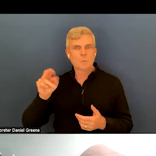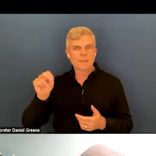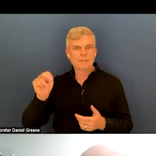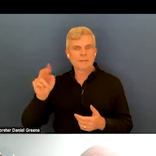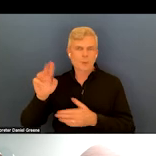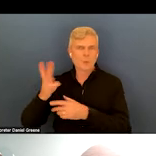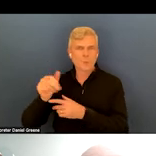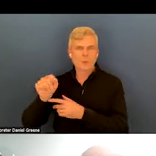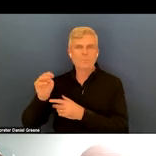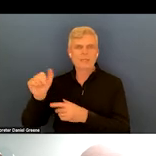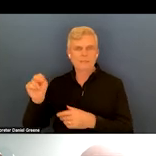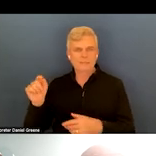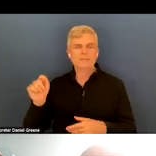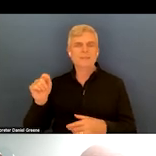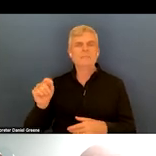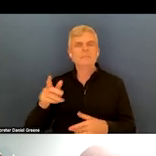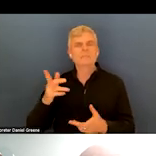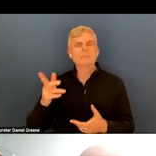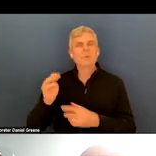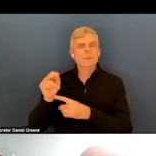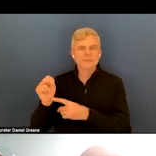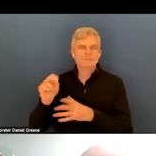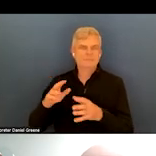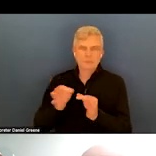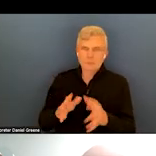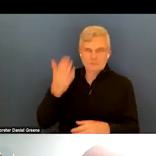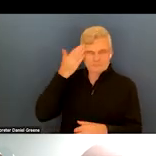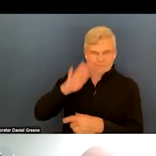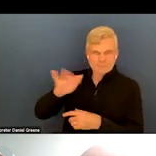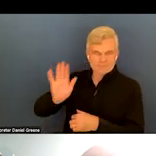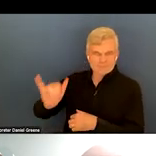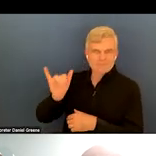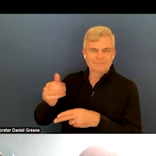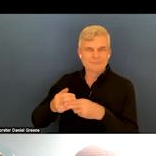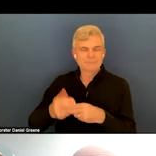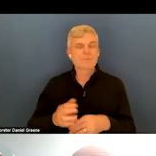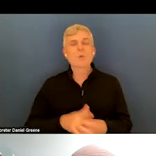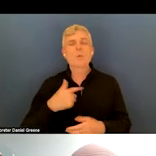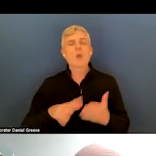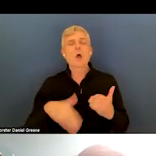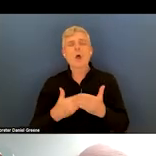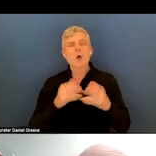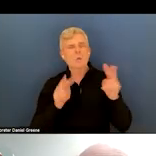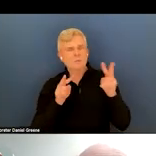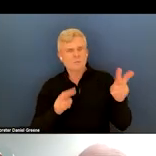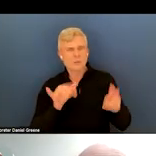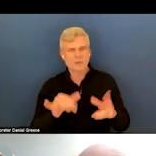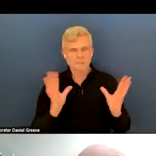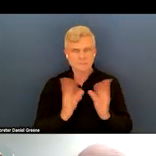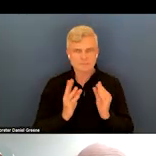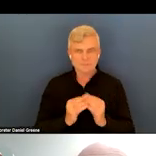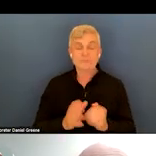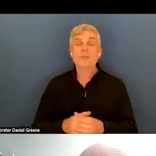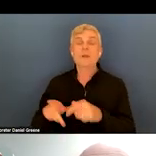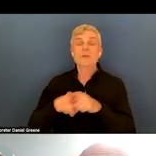crisis jam, which, of course, we will all be looking forward to. I wanted to also